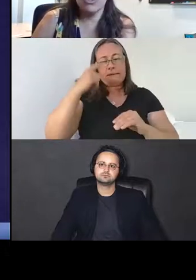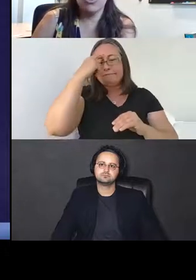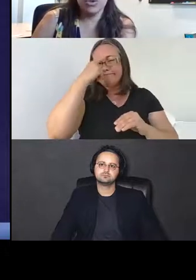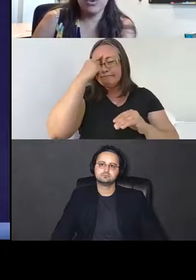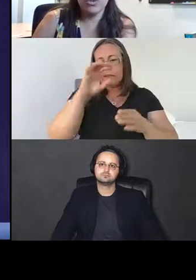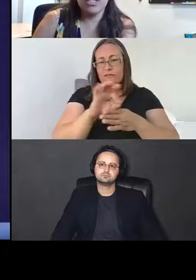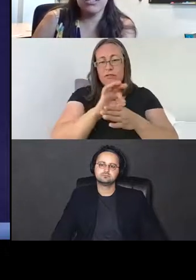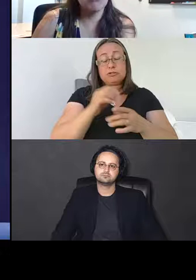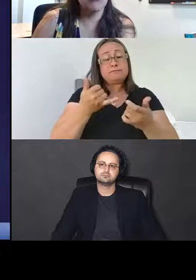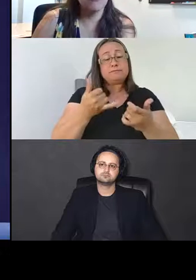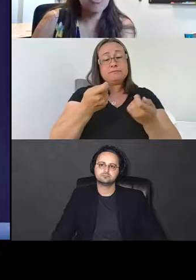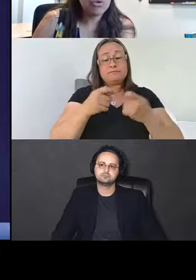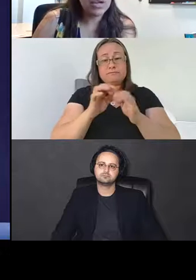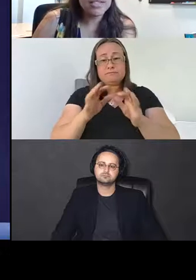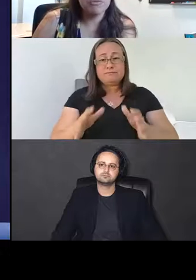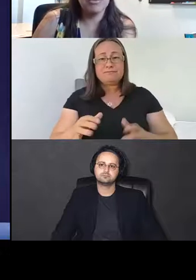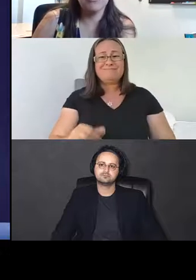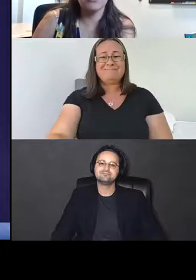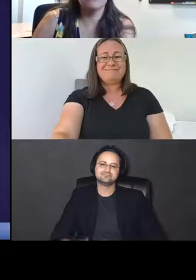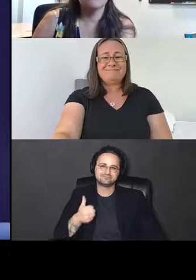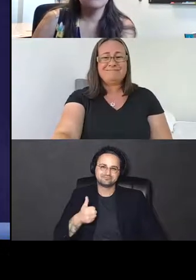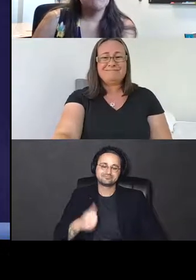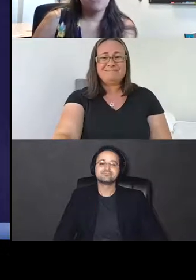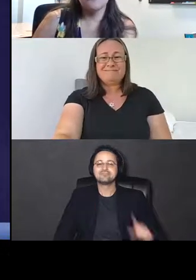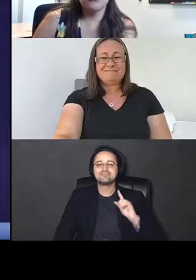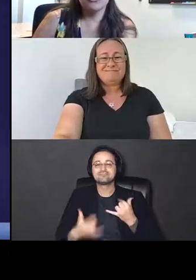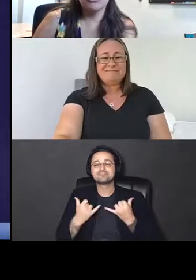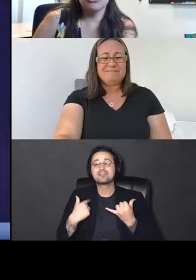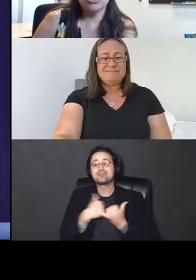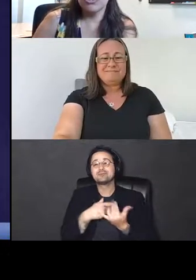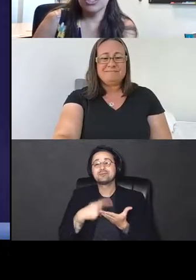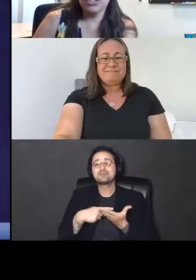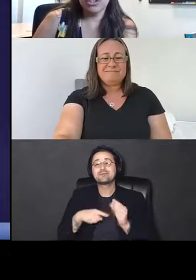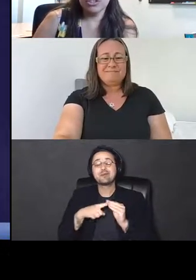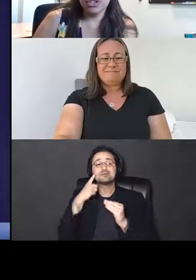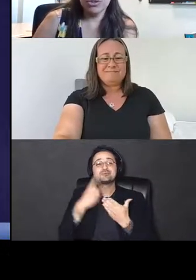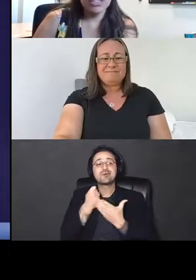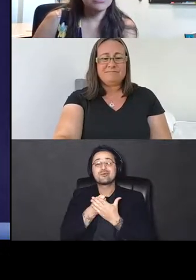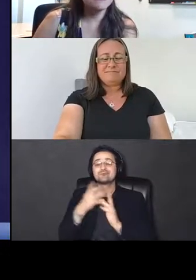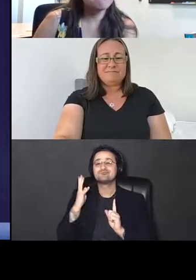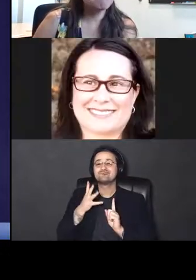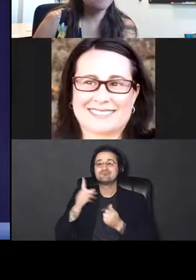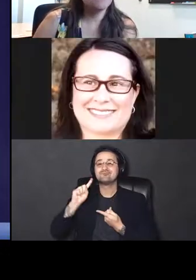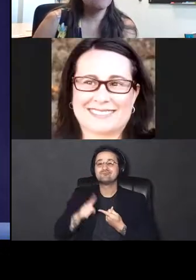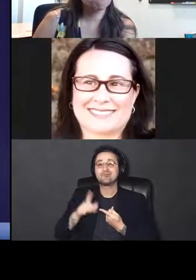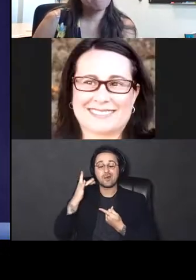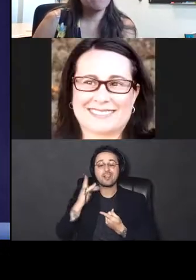that we study is stroke. So this is a more focal loss of blood flow, often due to an arterial occlusion